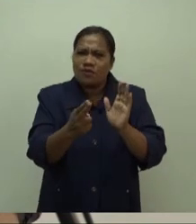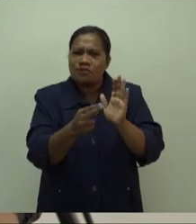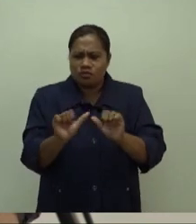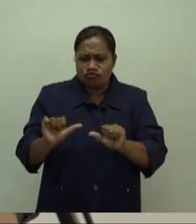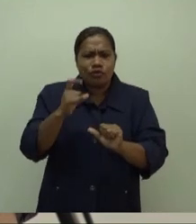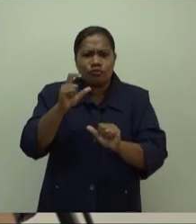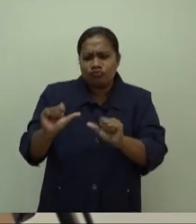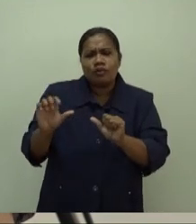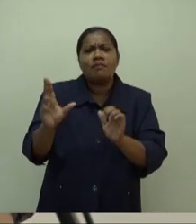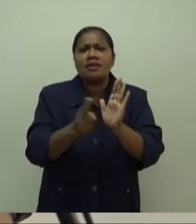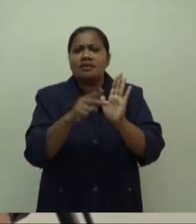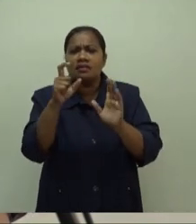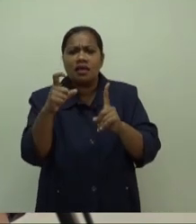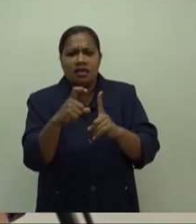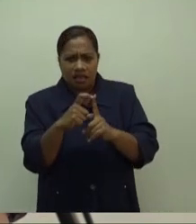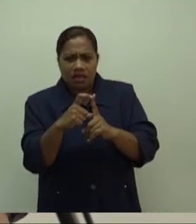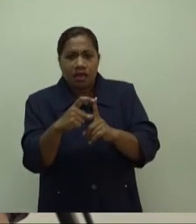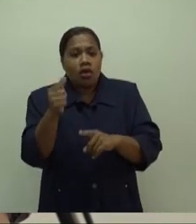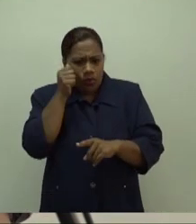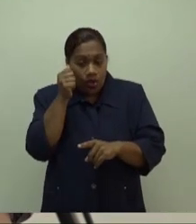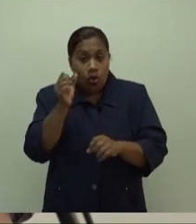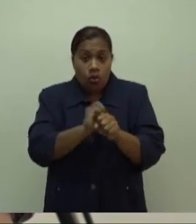We know that COVID-19 will be endemic in Fiji.